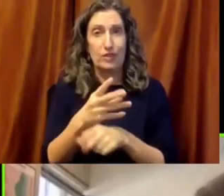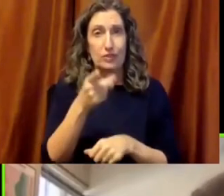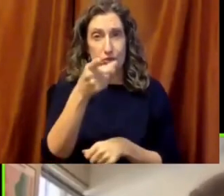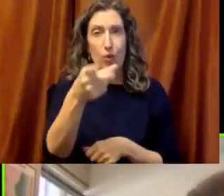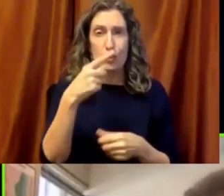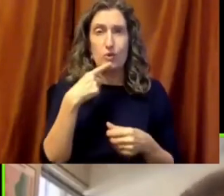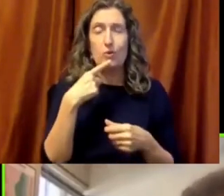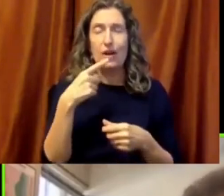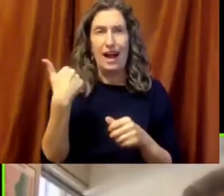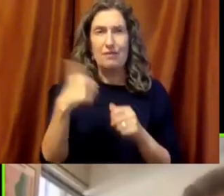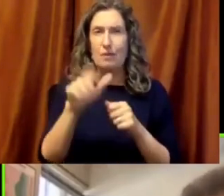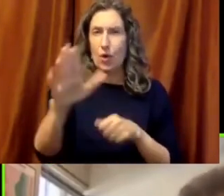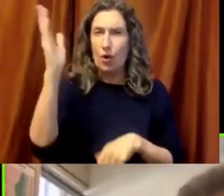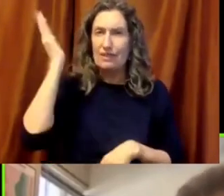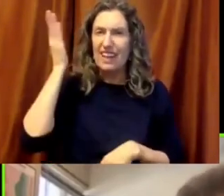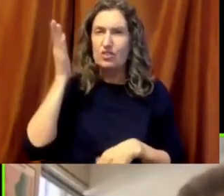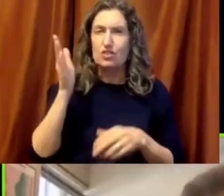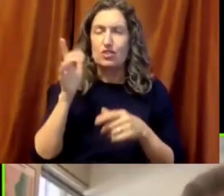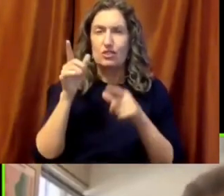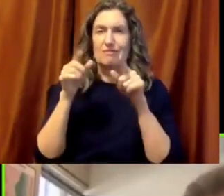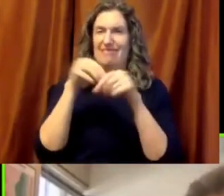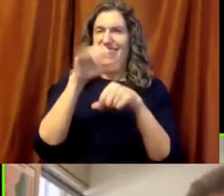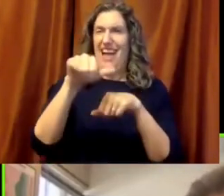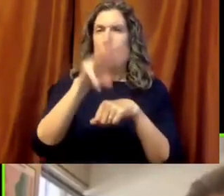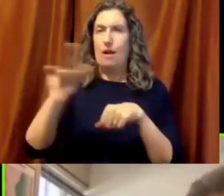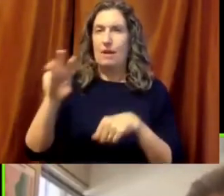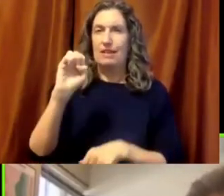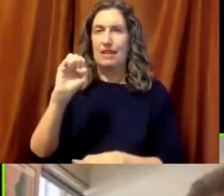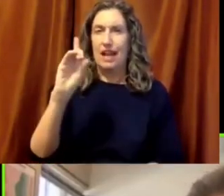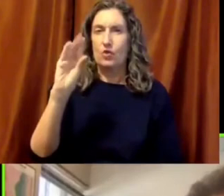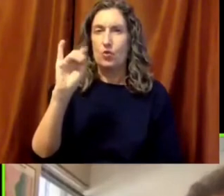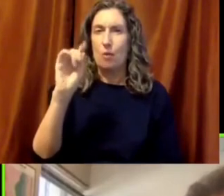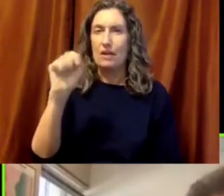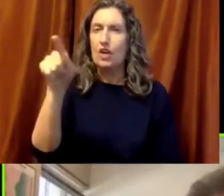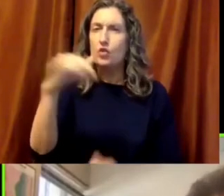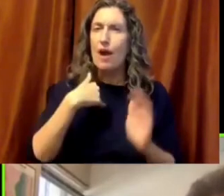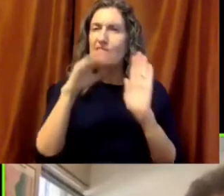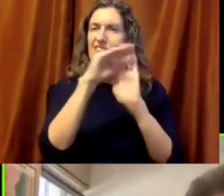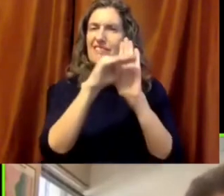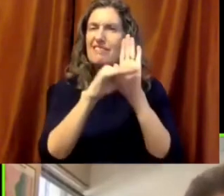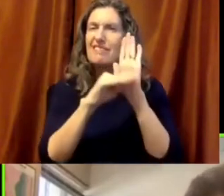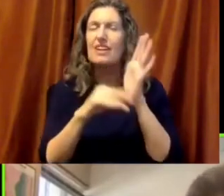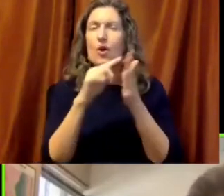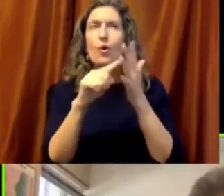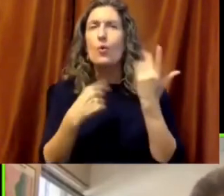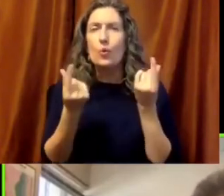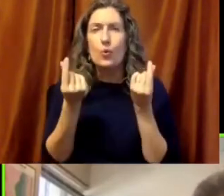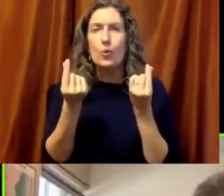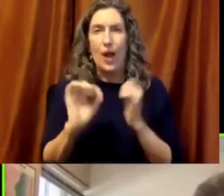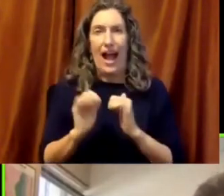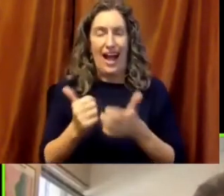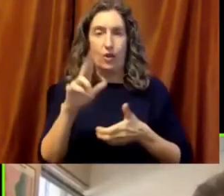you spoke in that Edutopia event about things that we could do